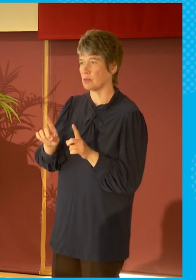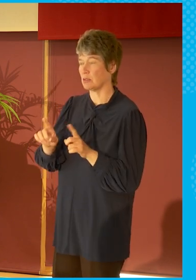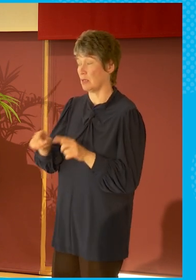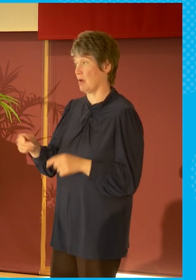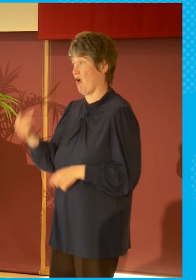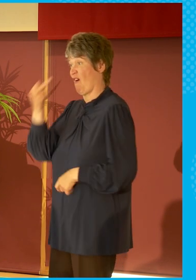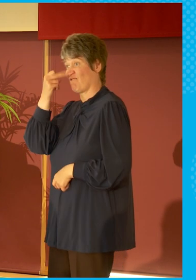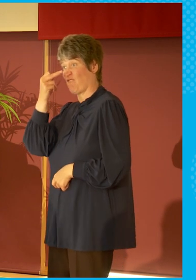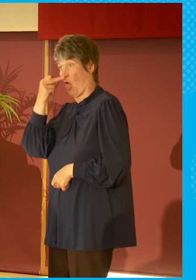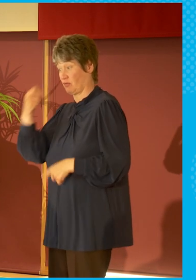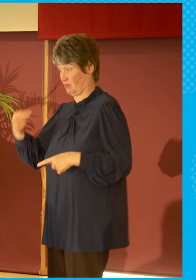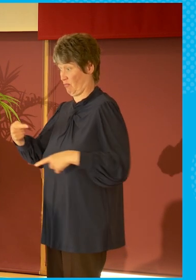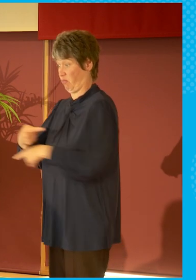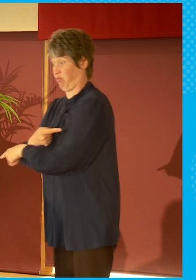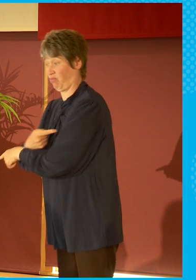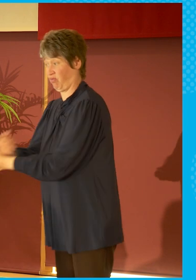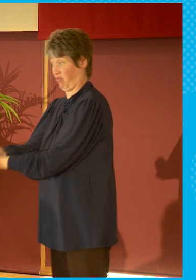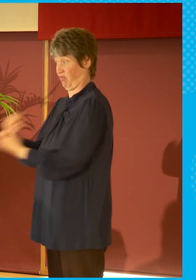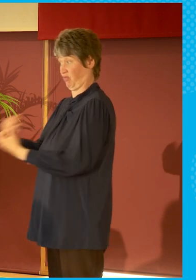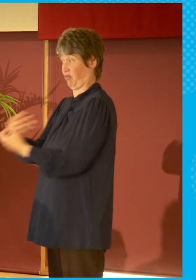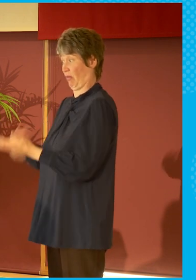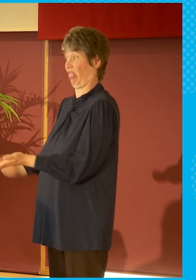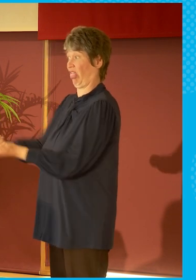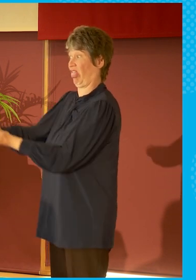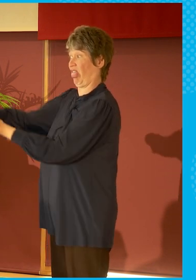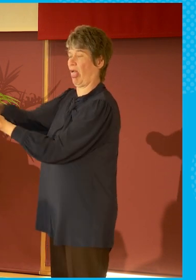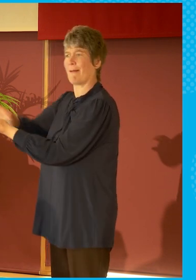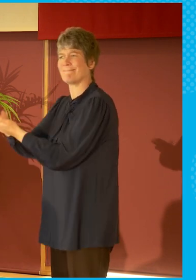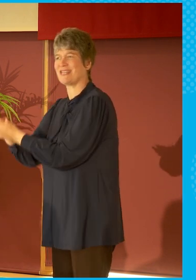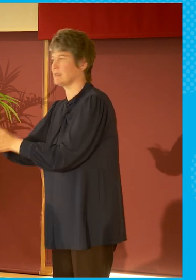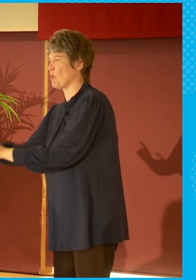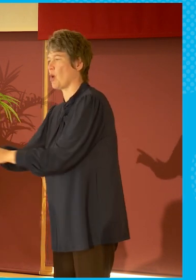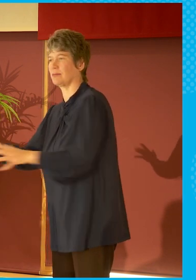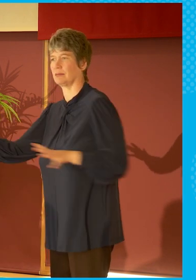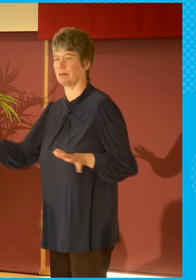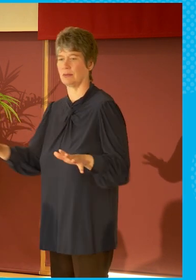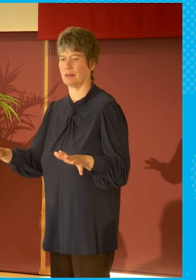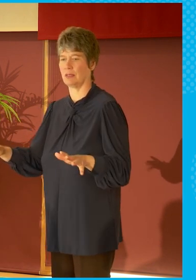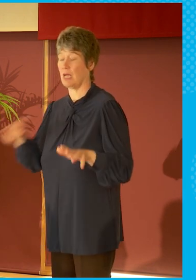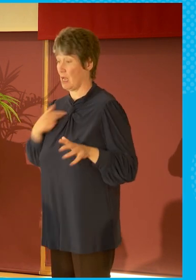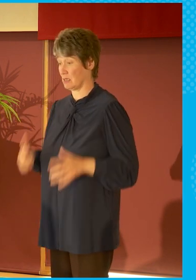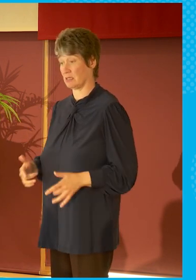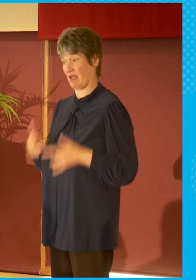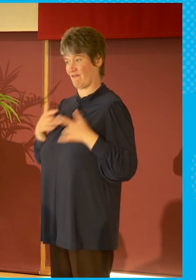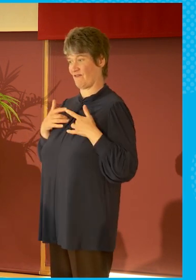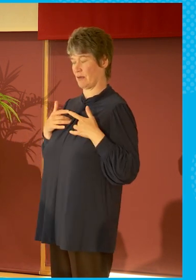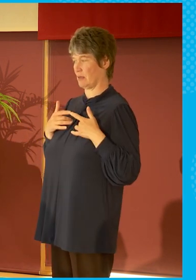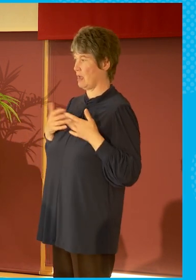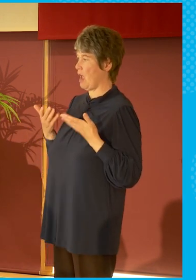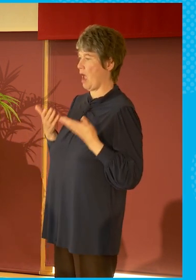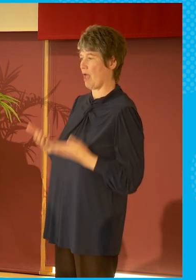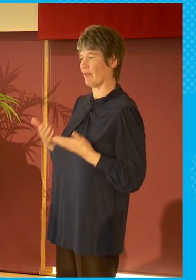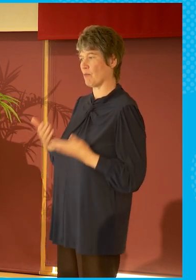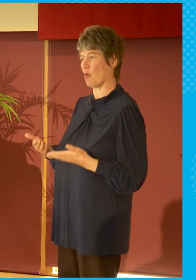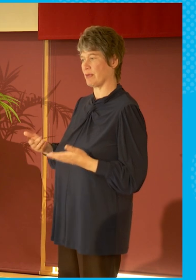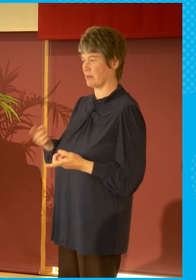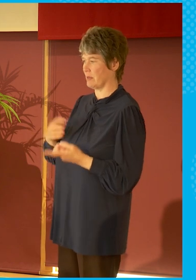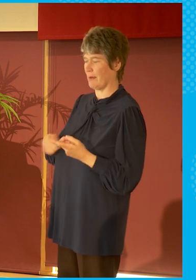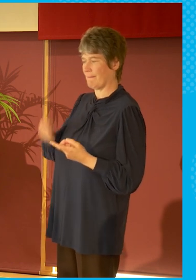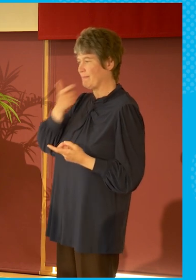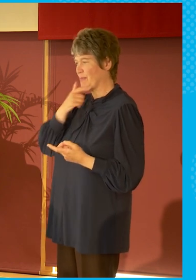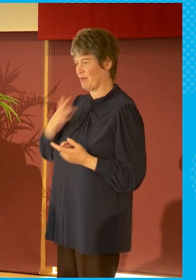situation where there's tremendous anxiety, if you like, about bad actors hacking into systems.